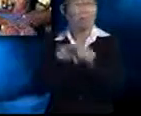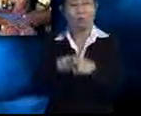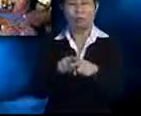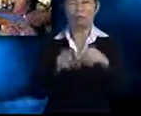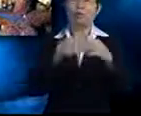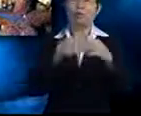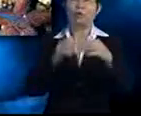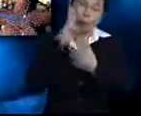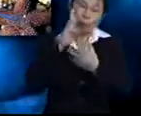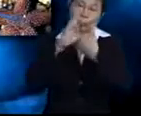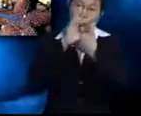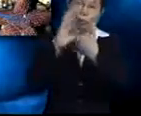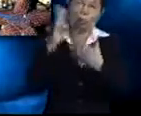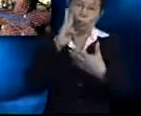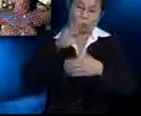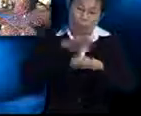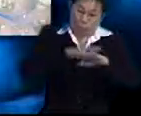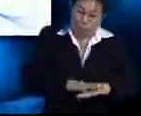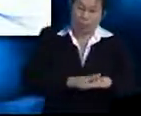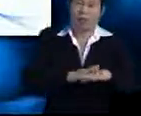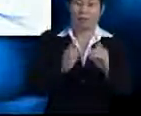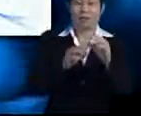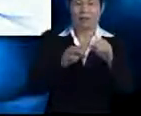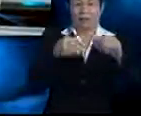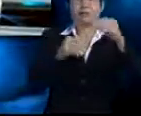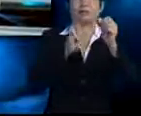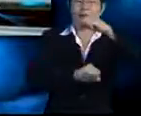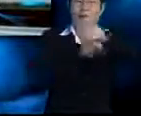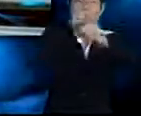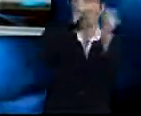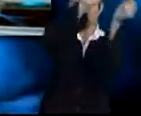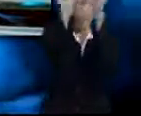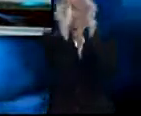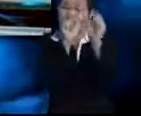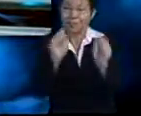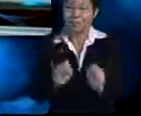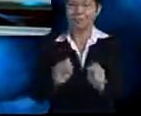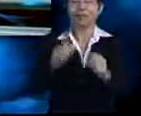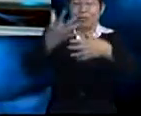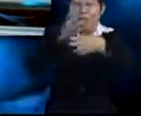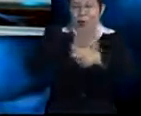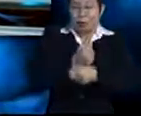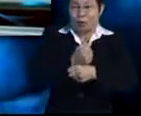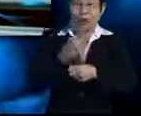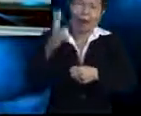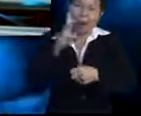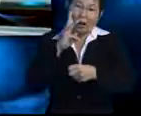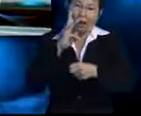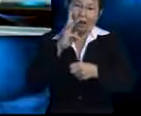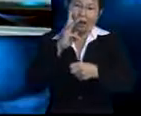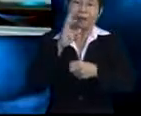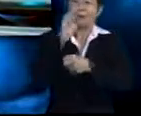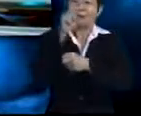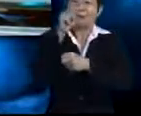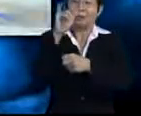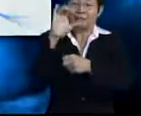pressure in their body gives them the support and shape. So, we can conclude that the hydrostatic skeleton has